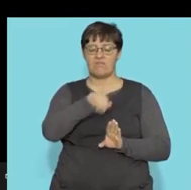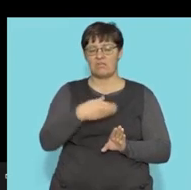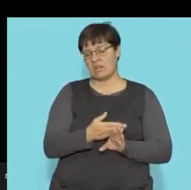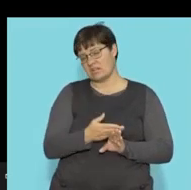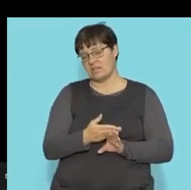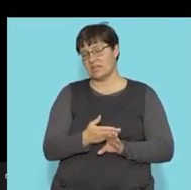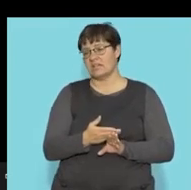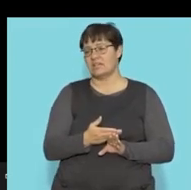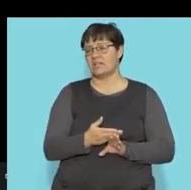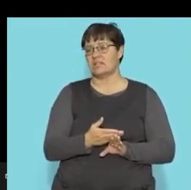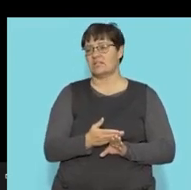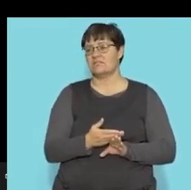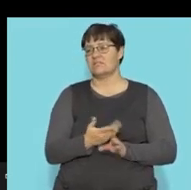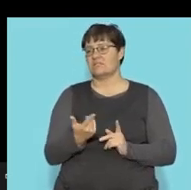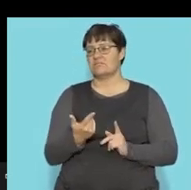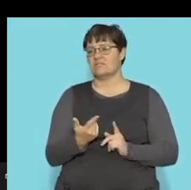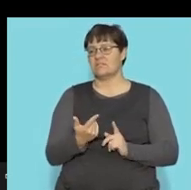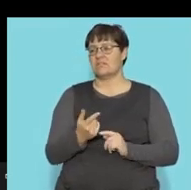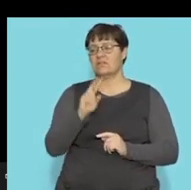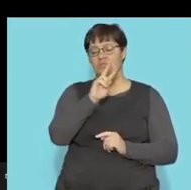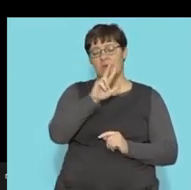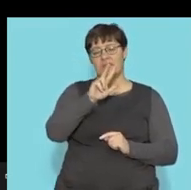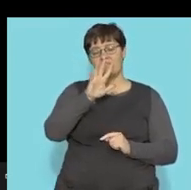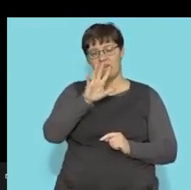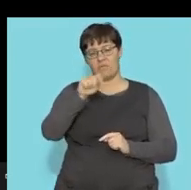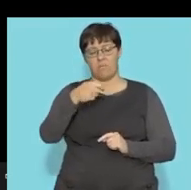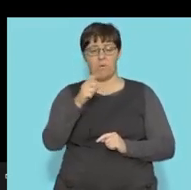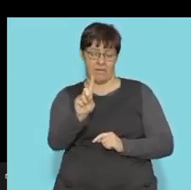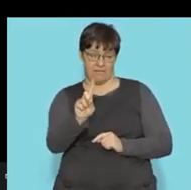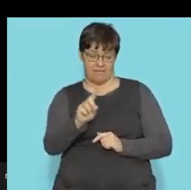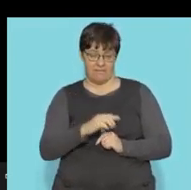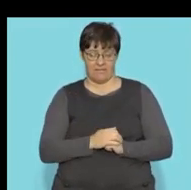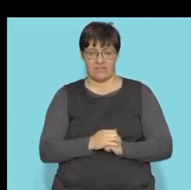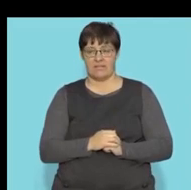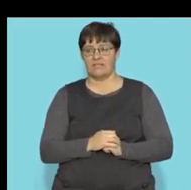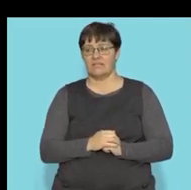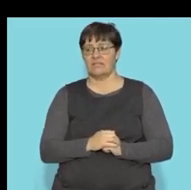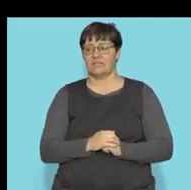off to the second decimal place, it's actually going to become 285,1.